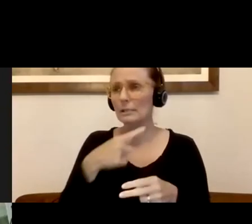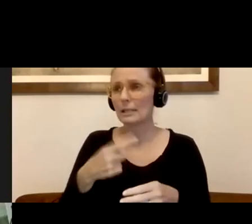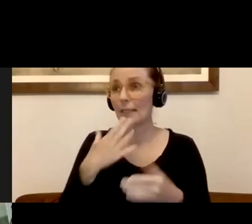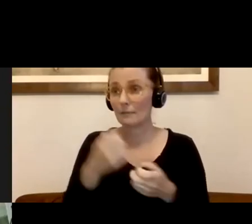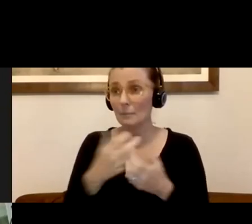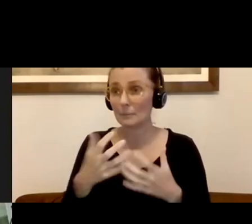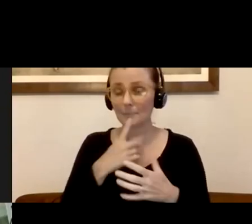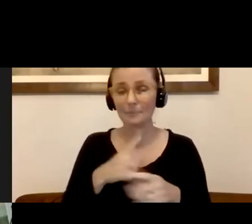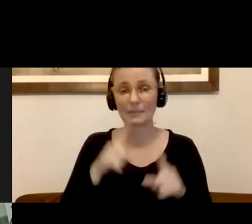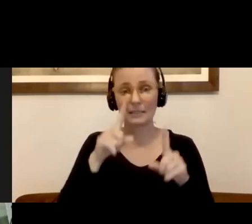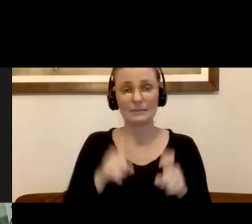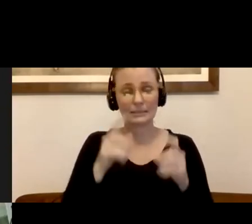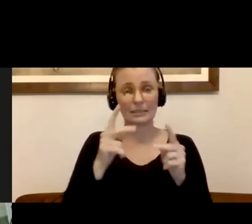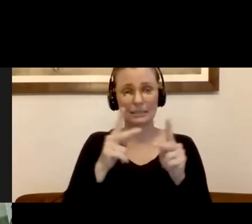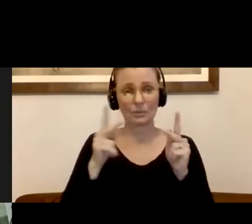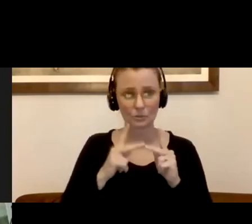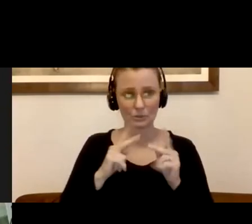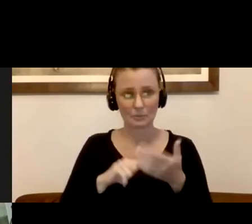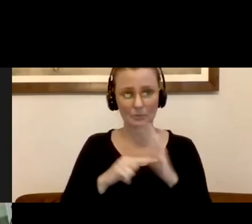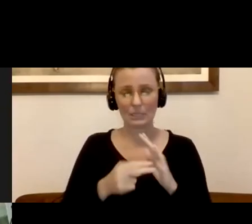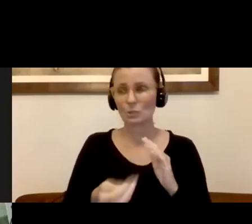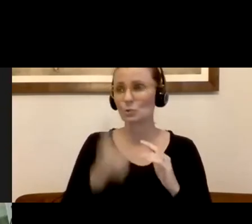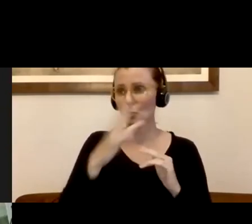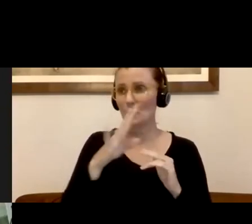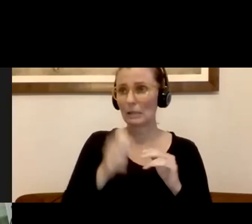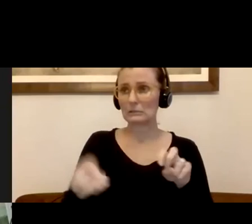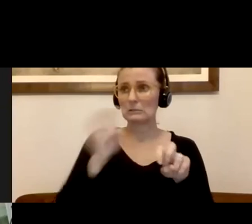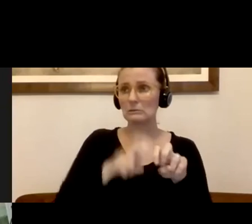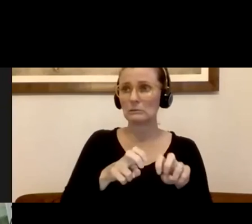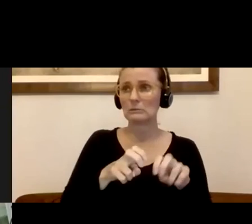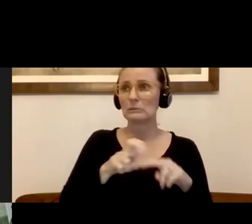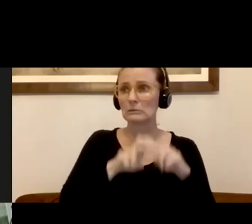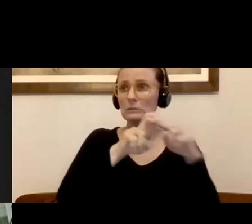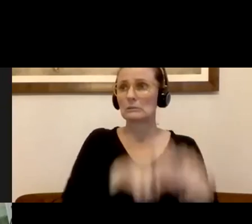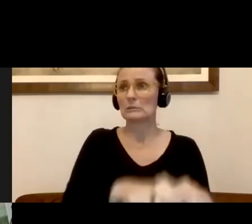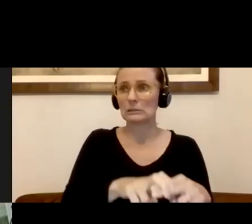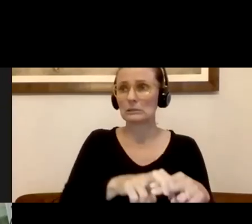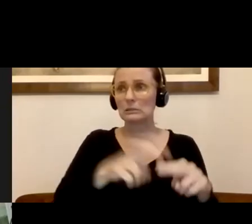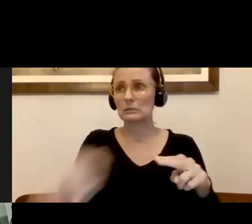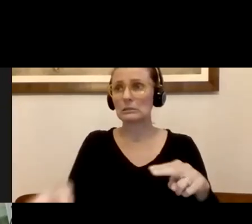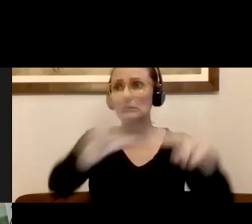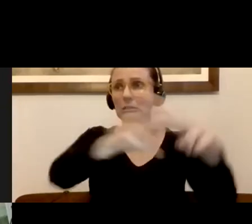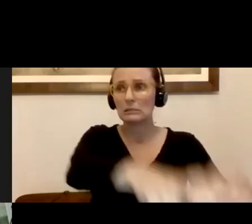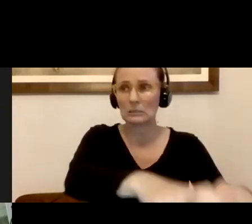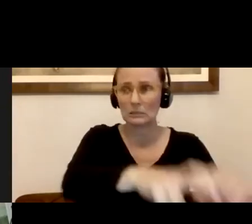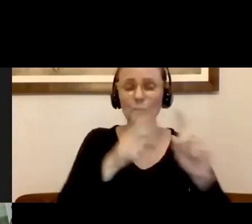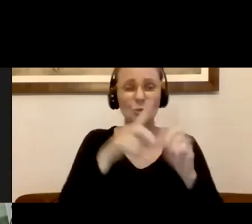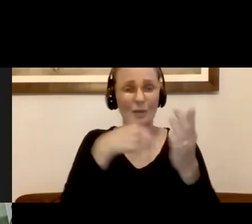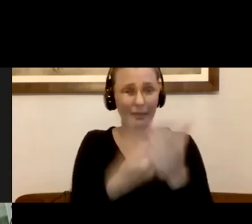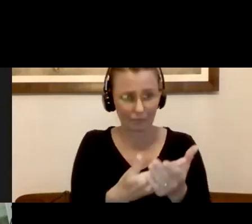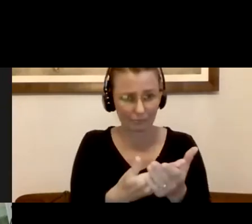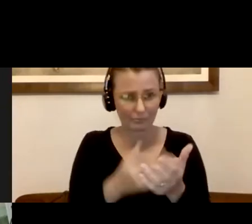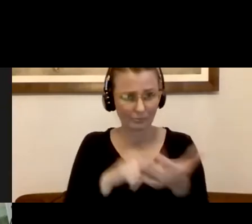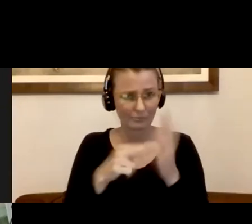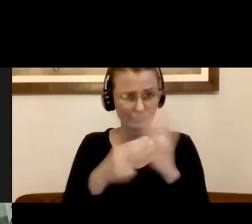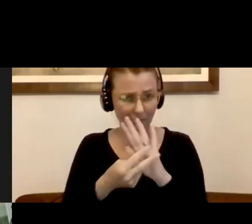Testing location would require me to take two passes to get there. Are there plans to make tests more accessible? Doug, do you